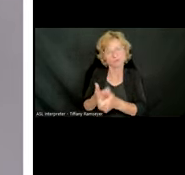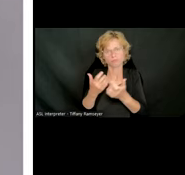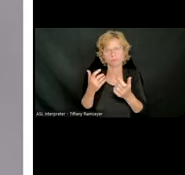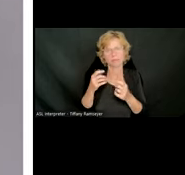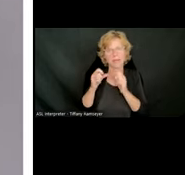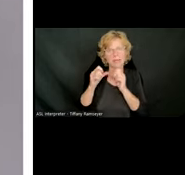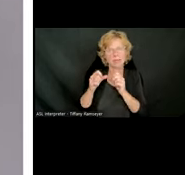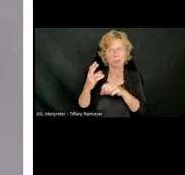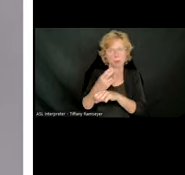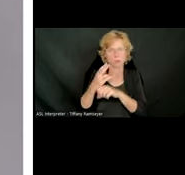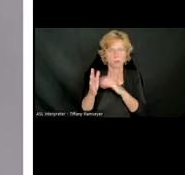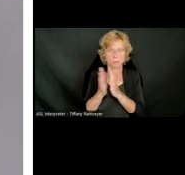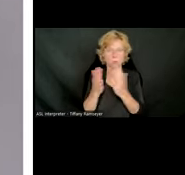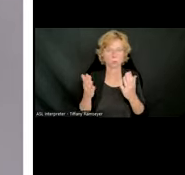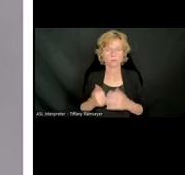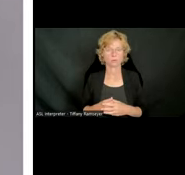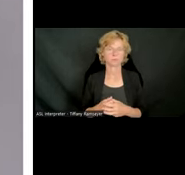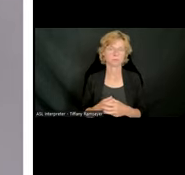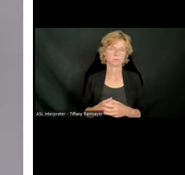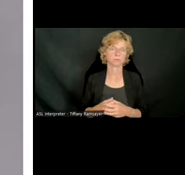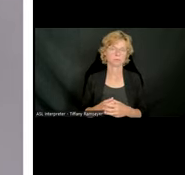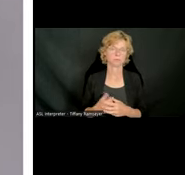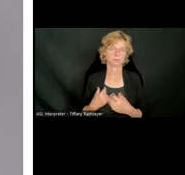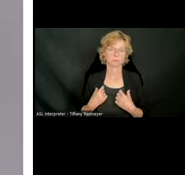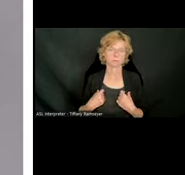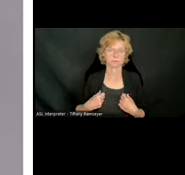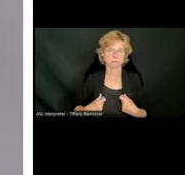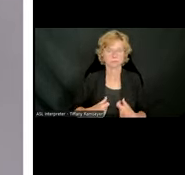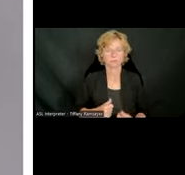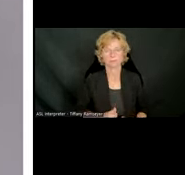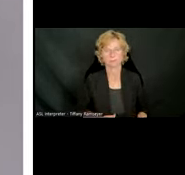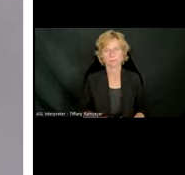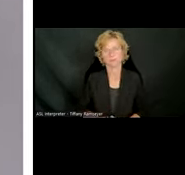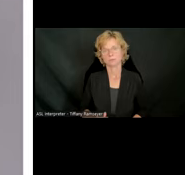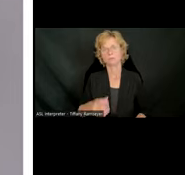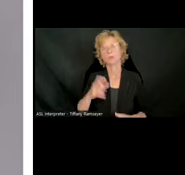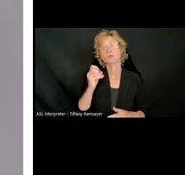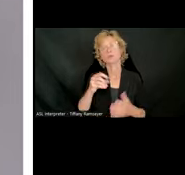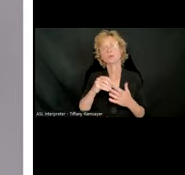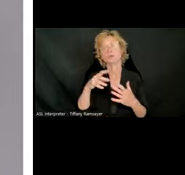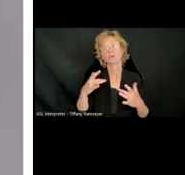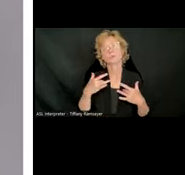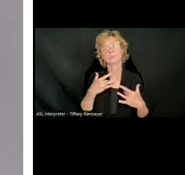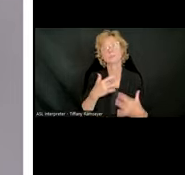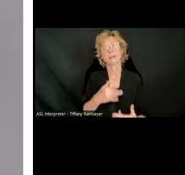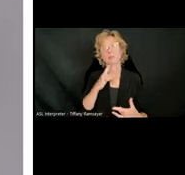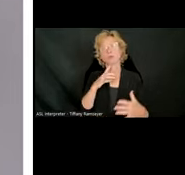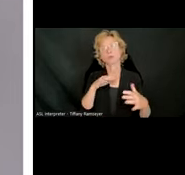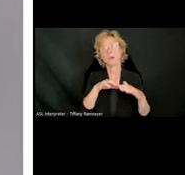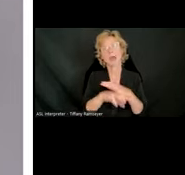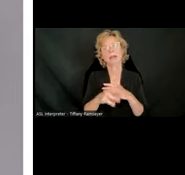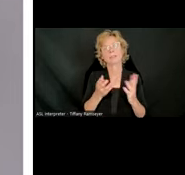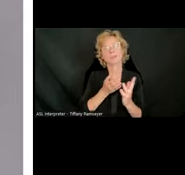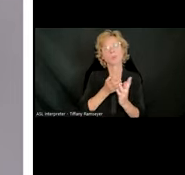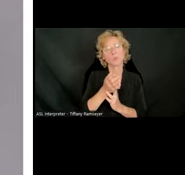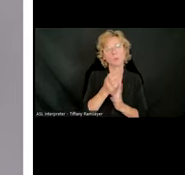So students generally access this through what we call an organizational membership. And when we say organizational membership, we mean through